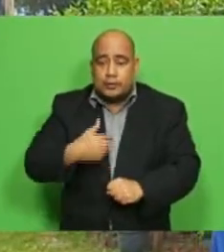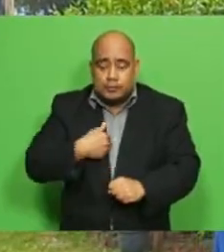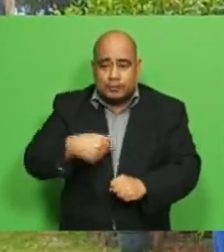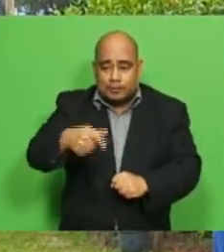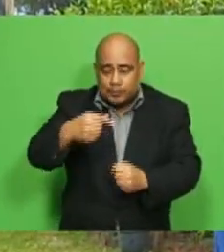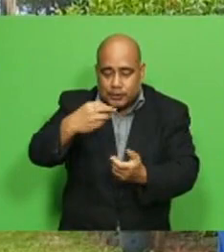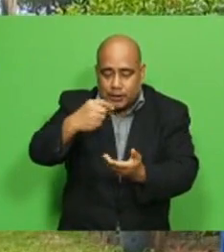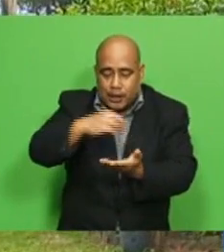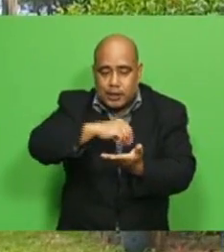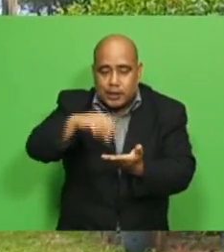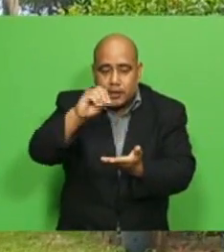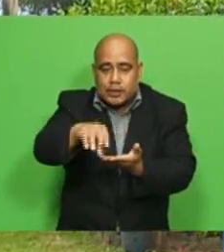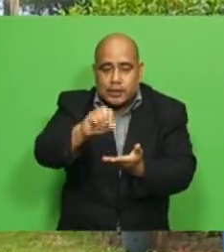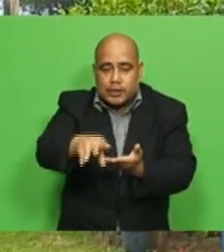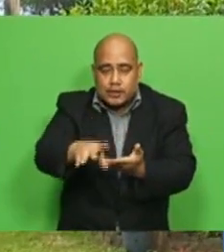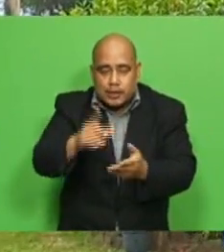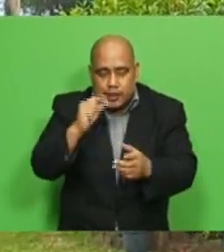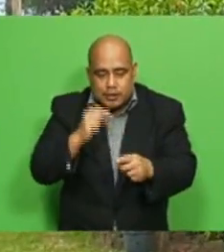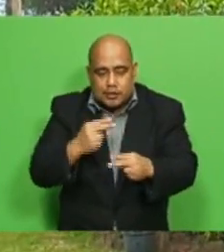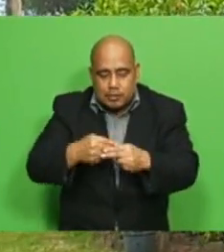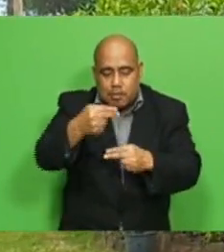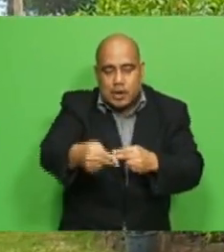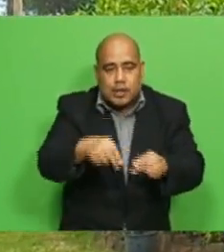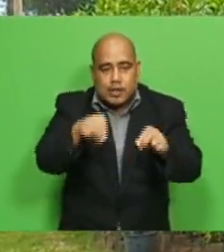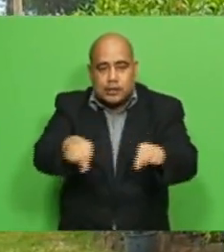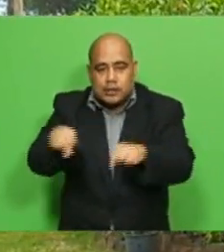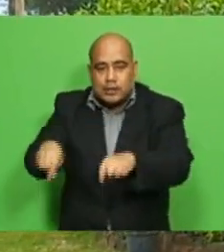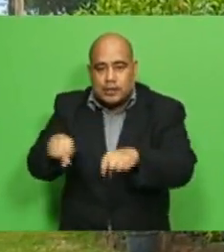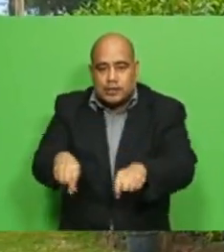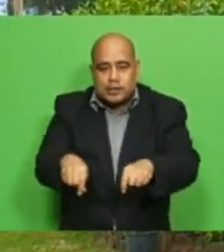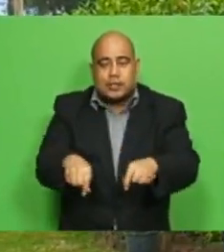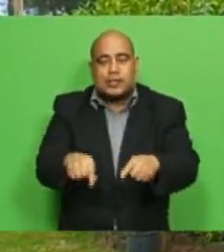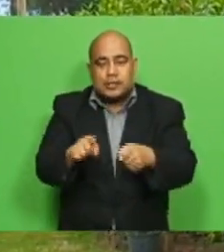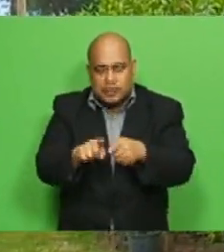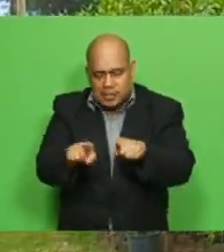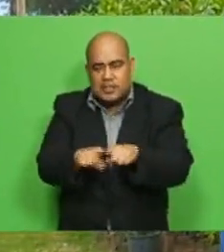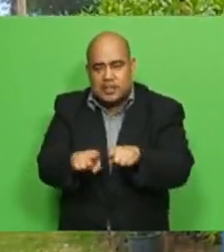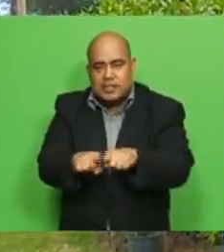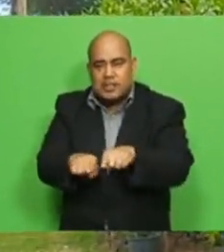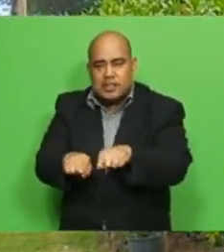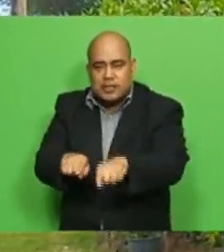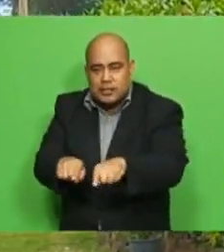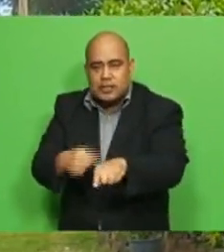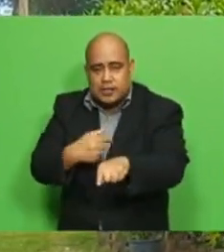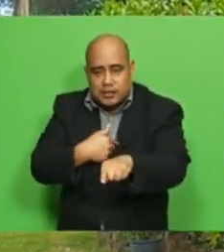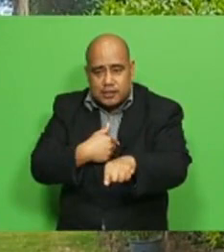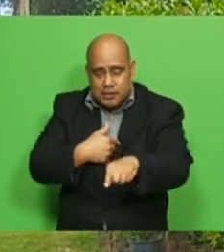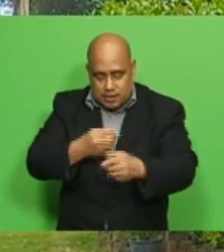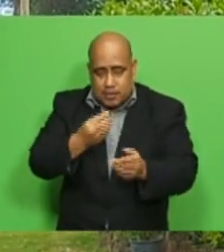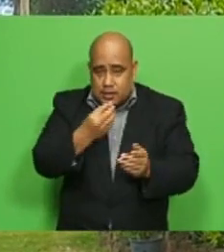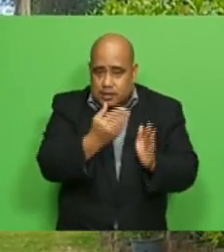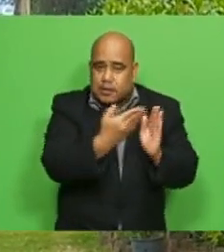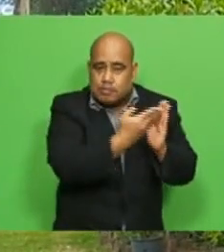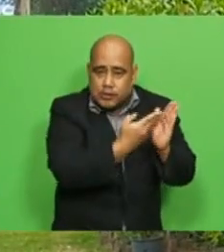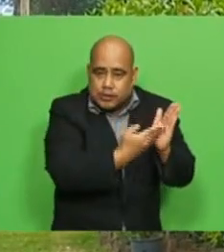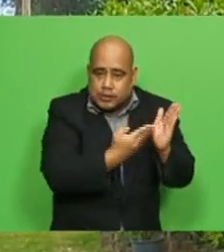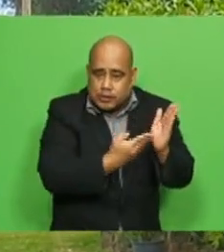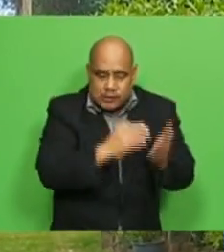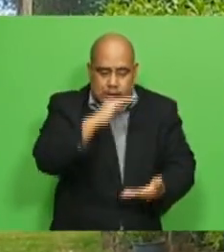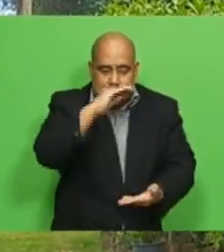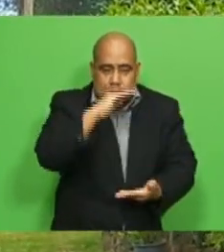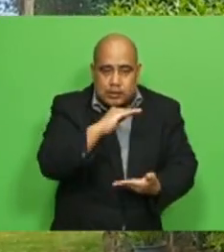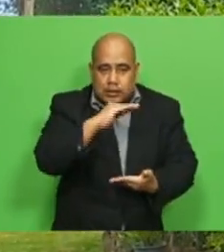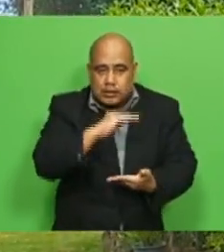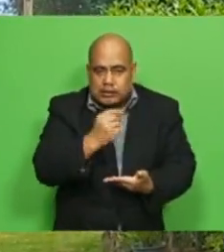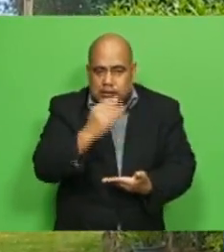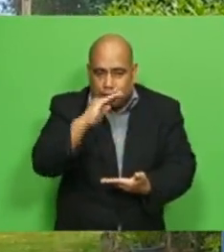we could plant also we had to cut down on our budget I was working as a crew on